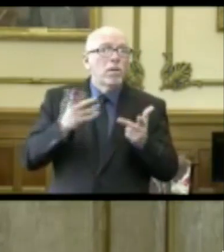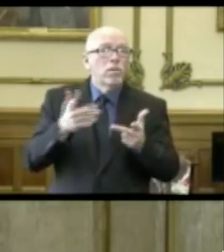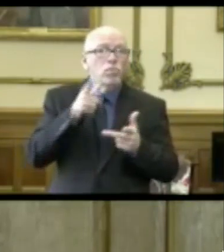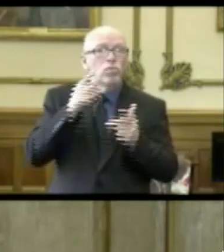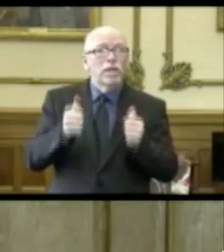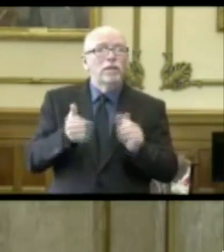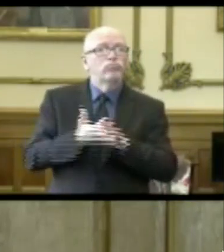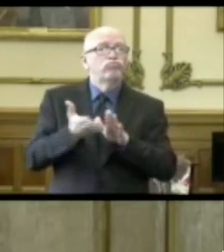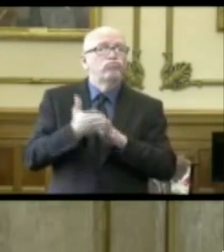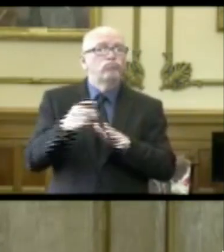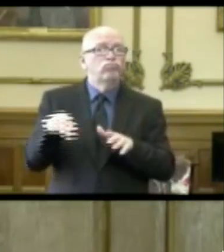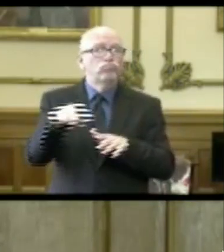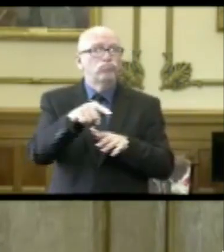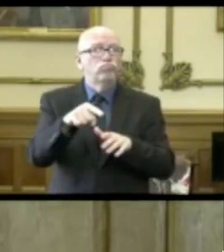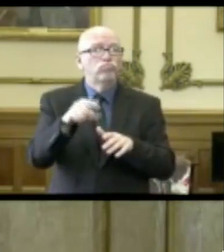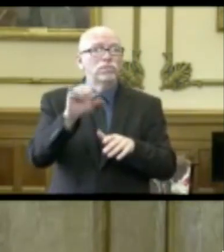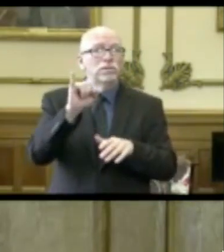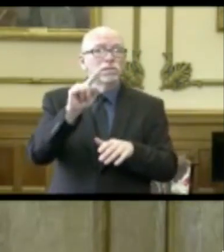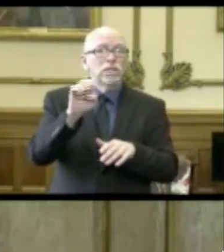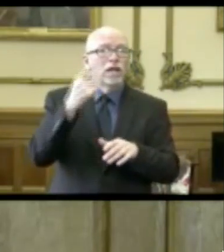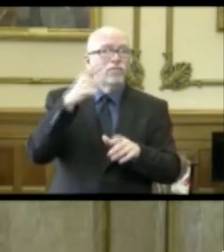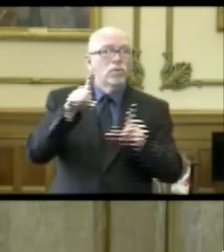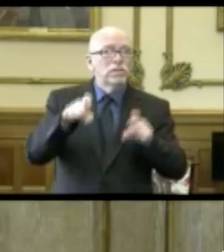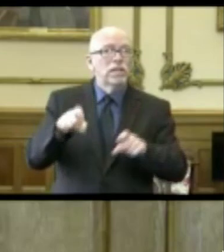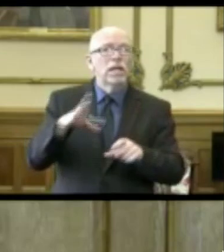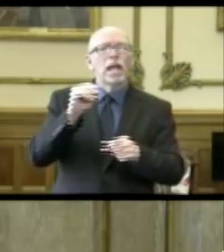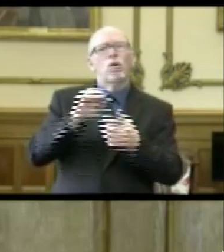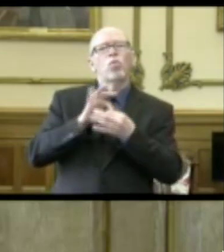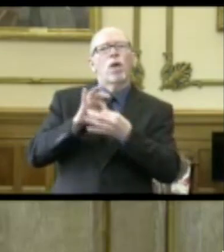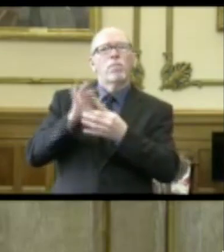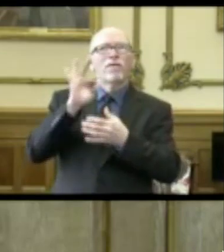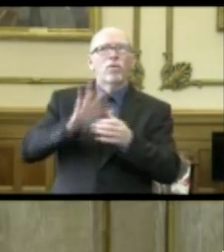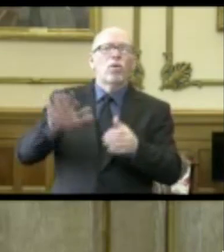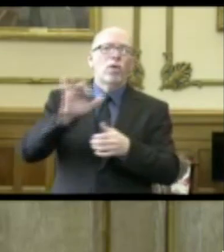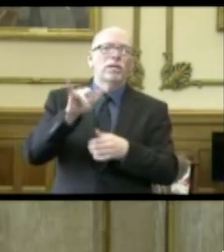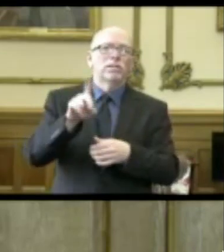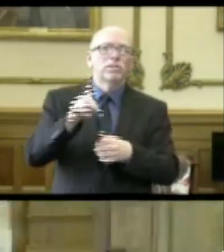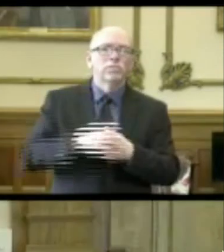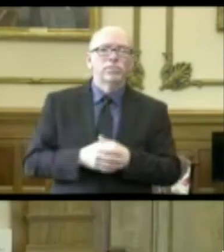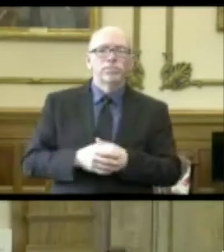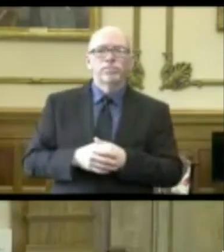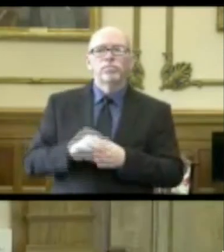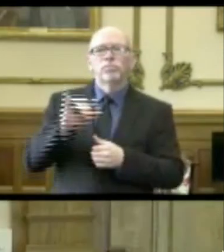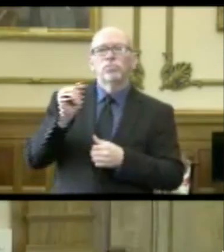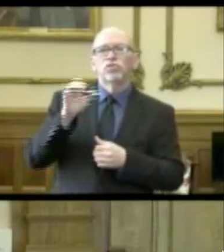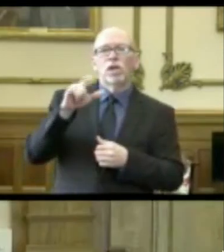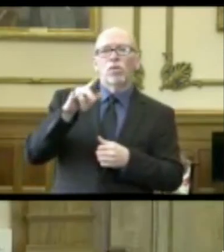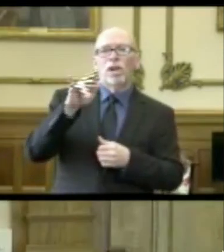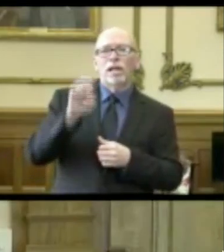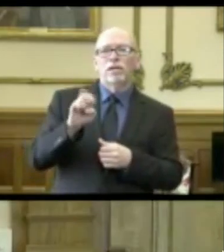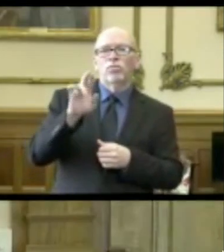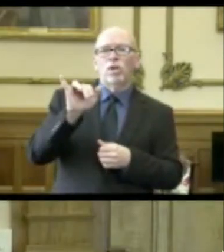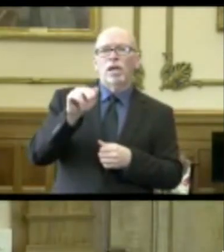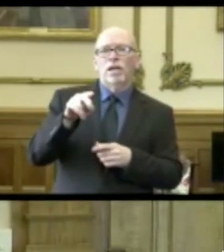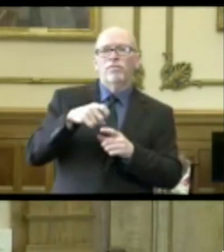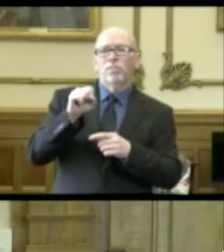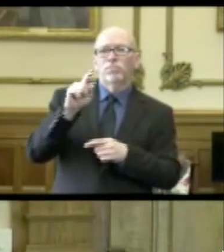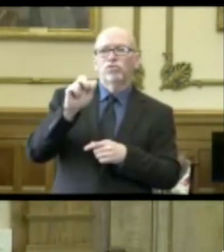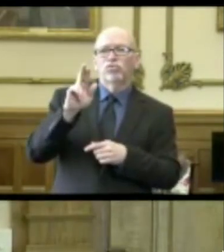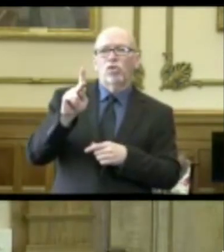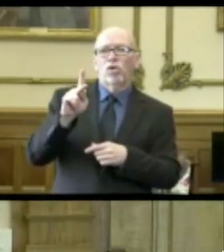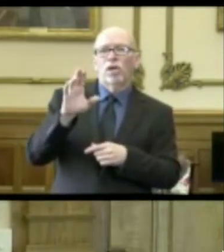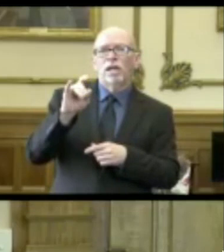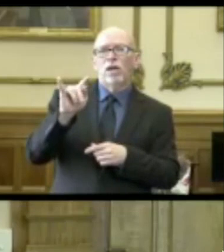man these and the cooperation of individuals all over the state. Jacqueline Ryan, Stark County